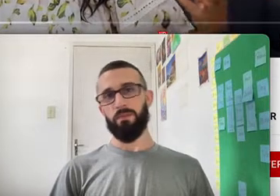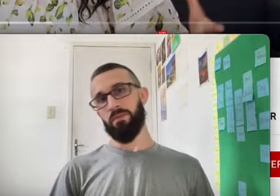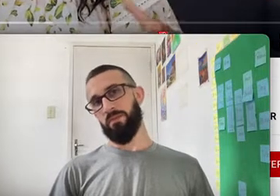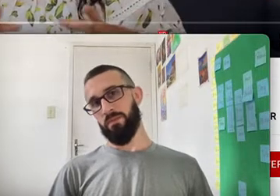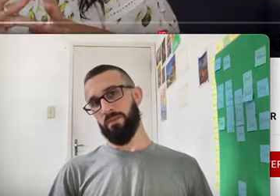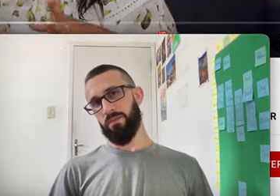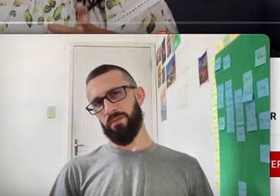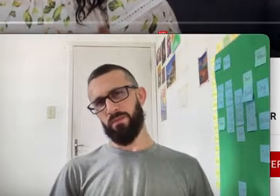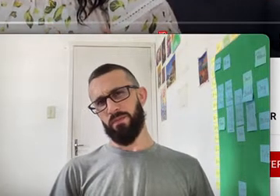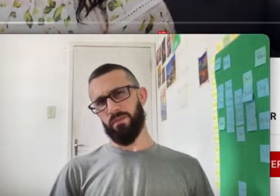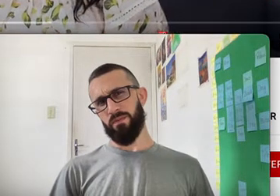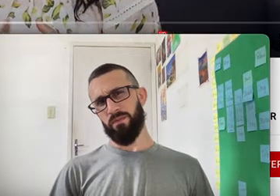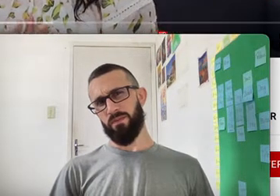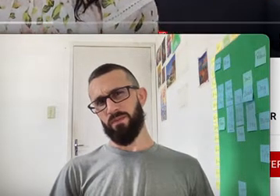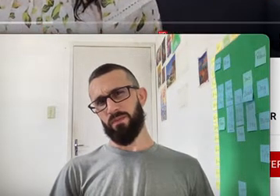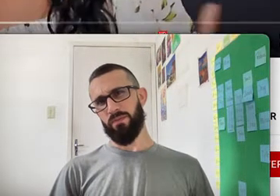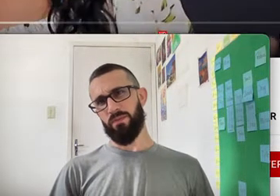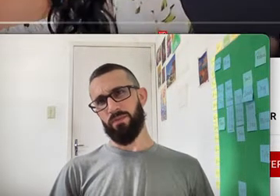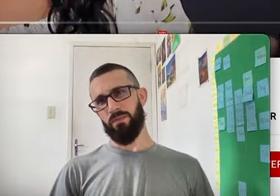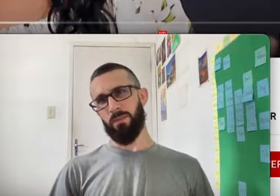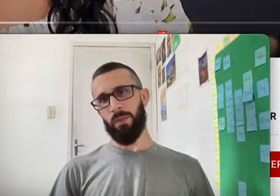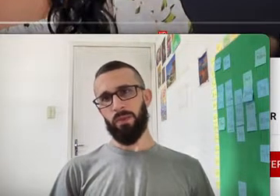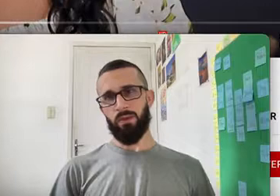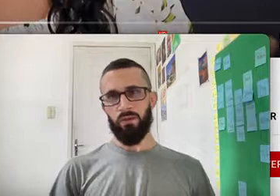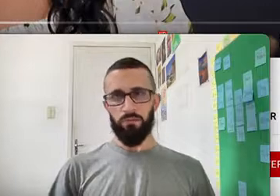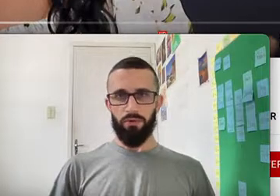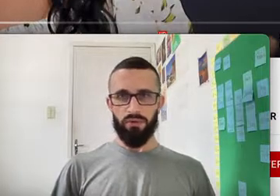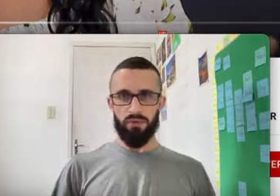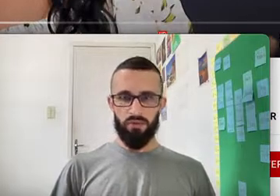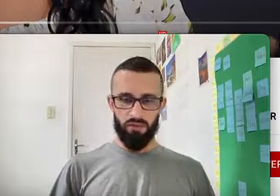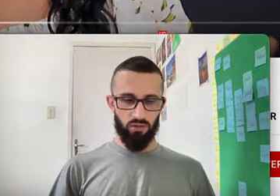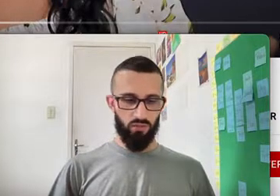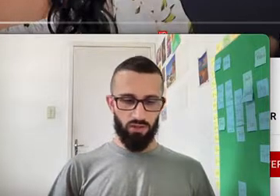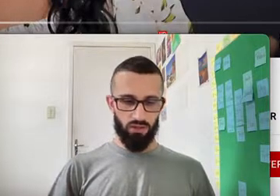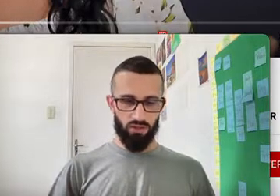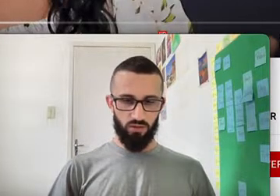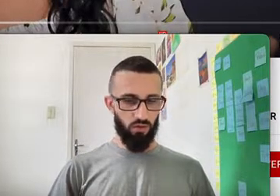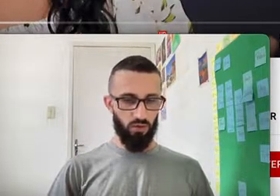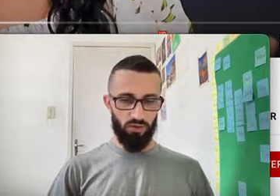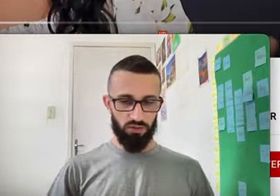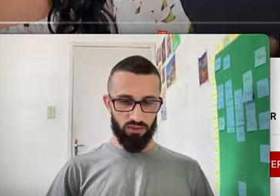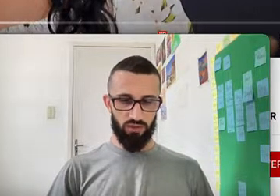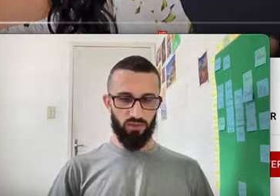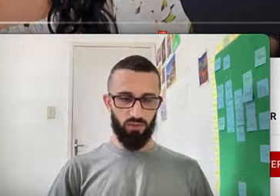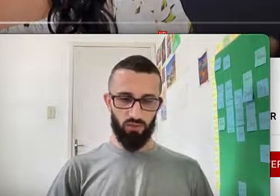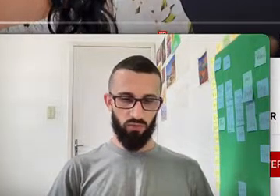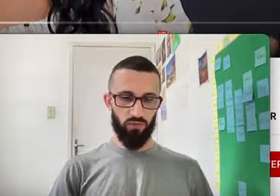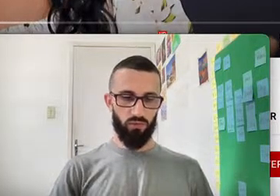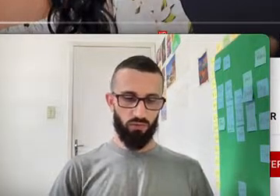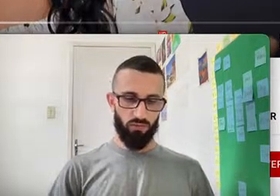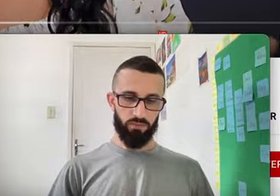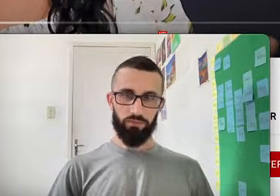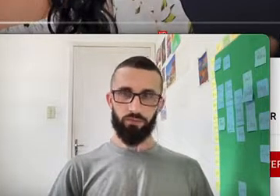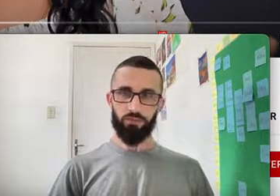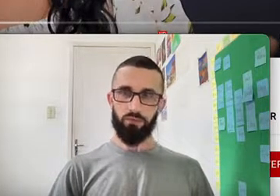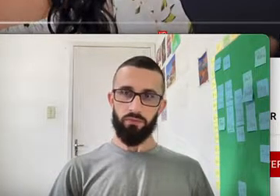Alguma Coisa Ou Guardar Uma Parte Do Salário Fazer Alguma Coisa Ou